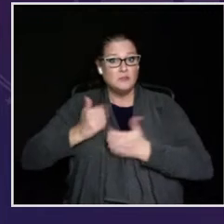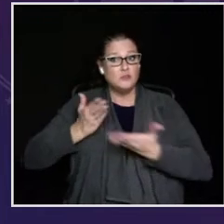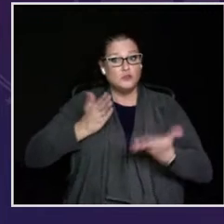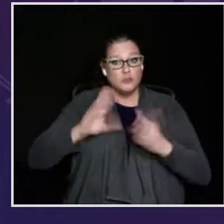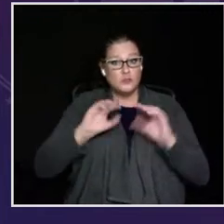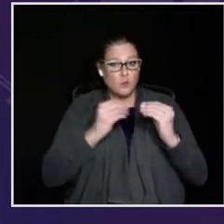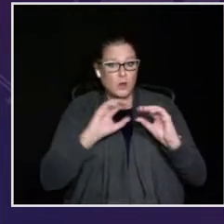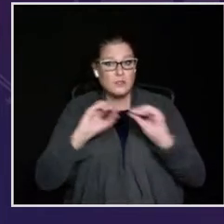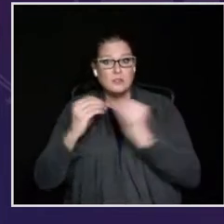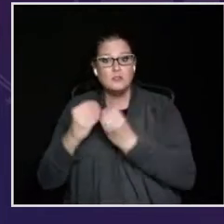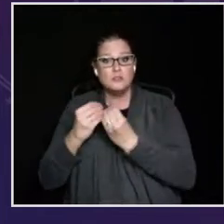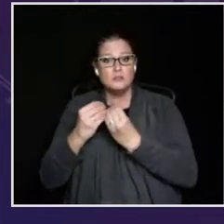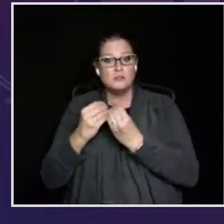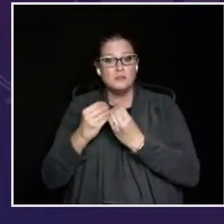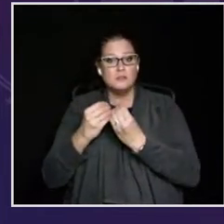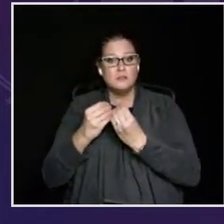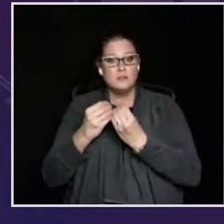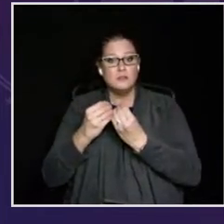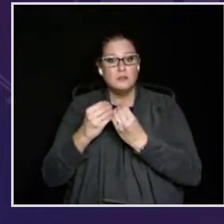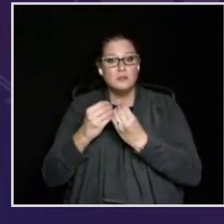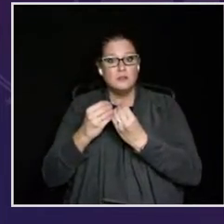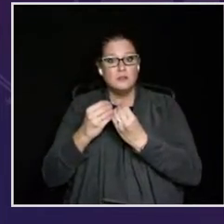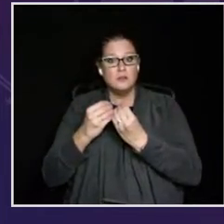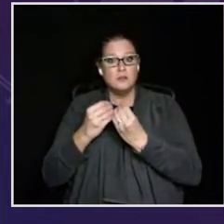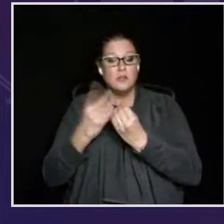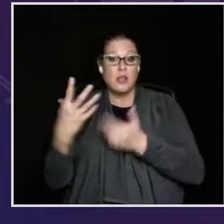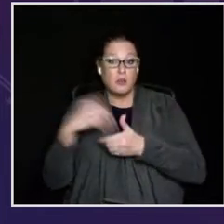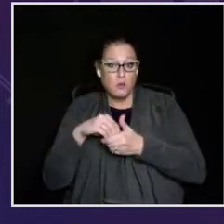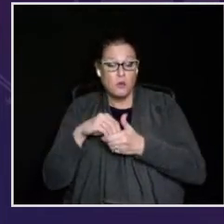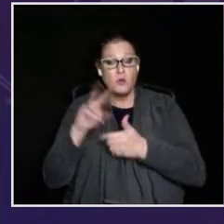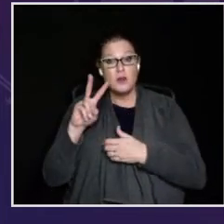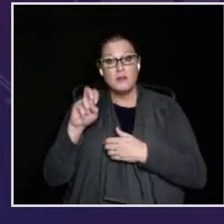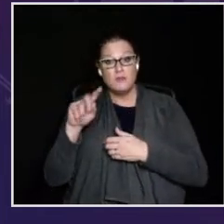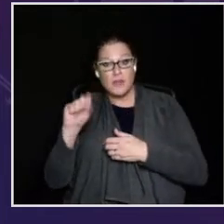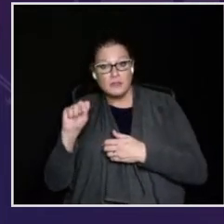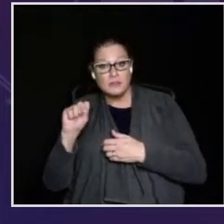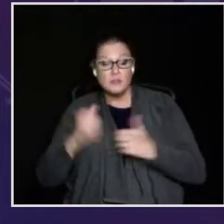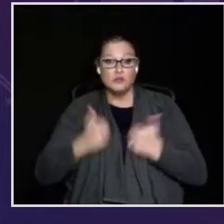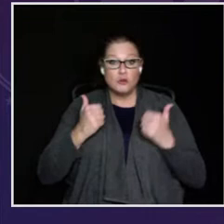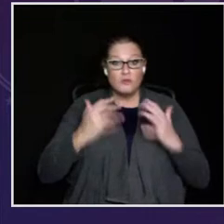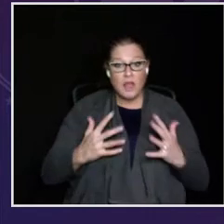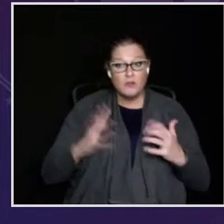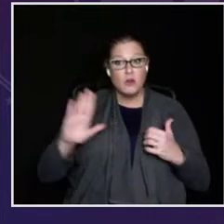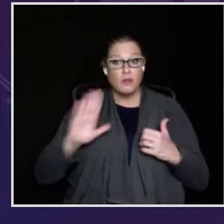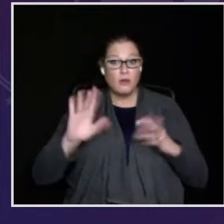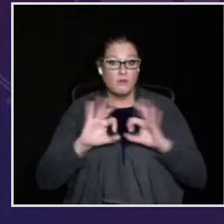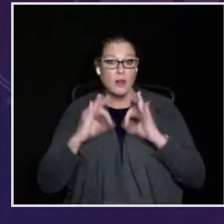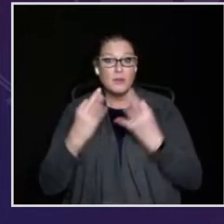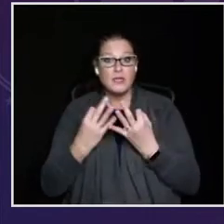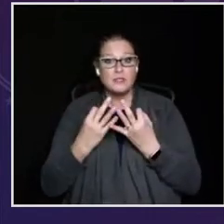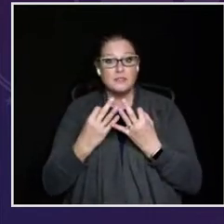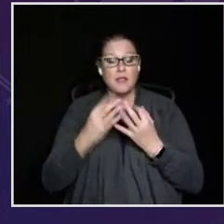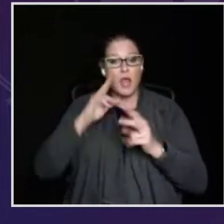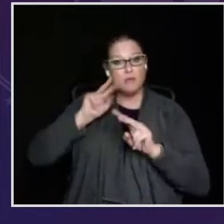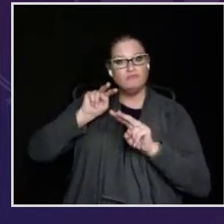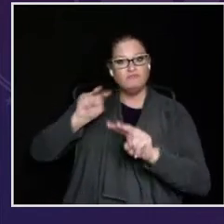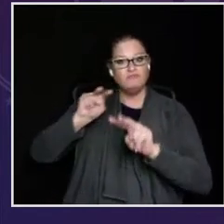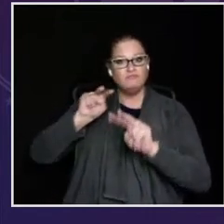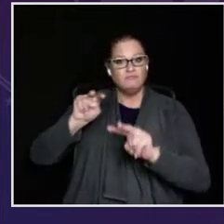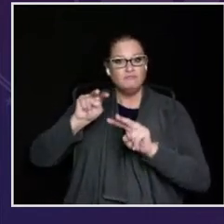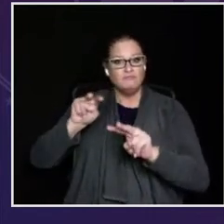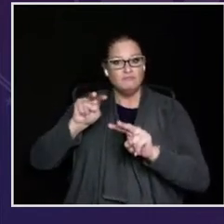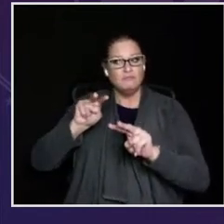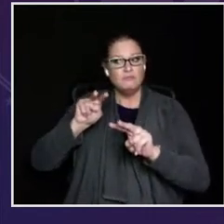To you, and to the many dedicated vets service organizations, who include vets,